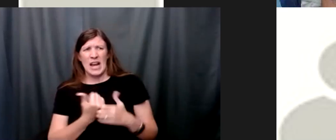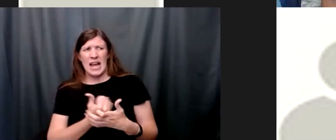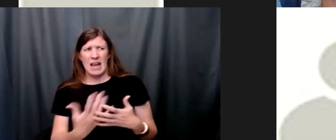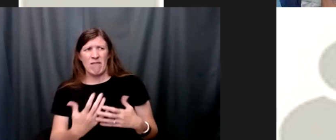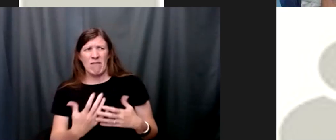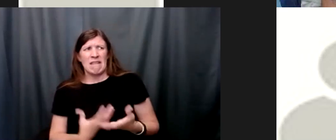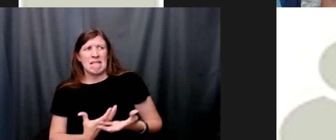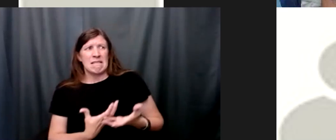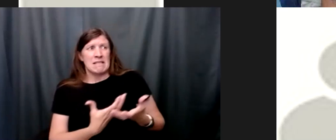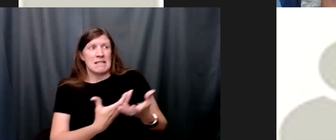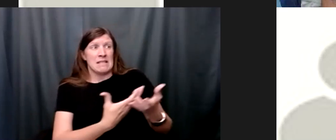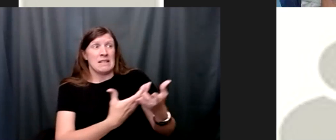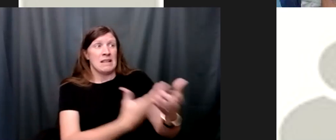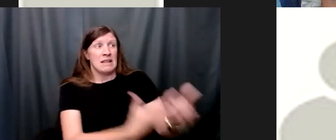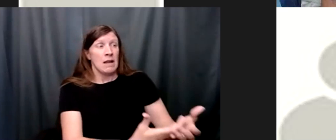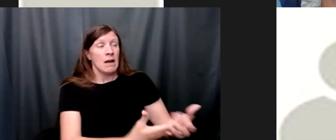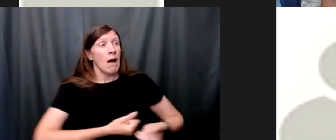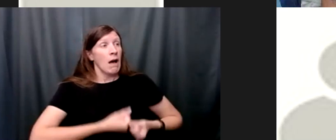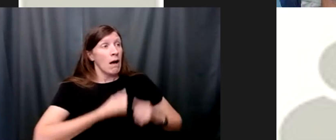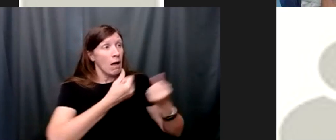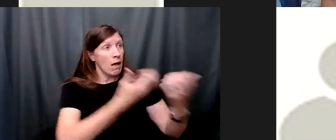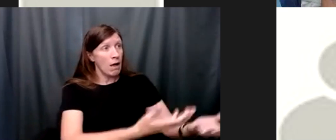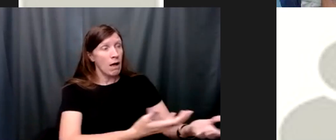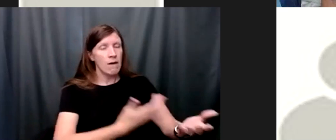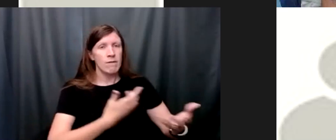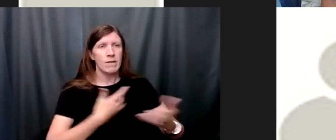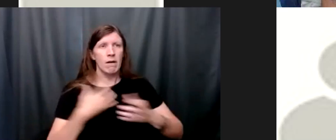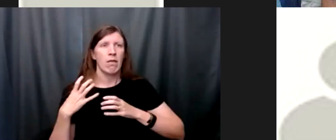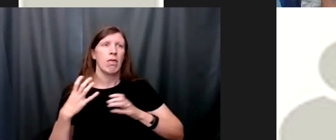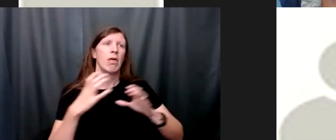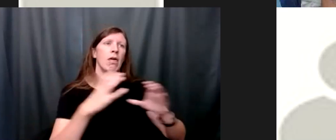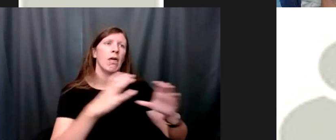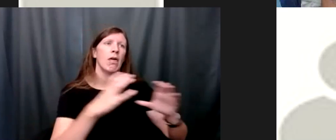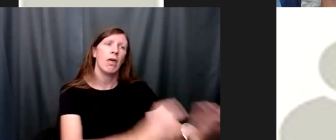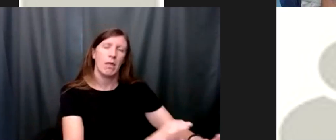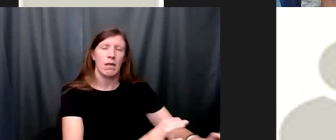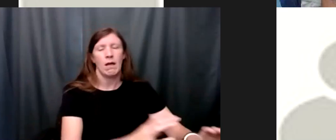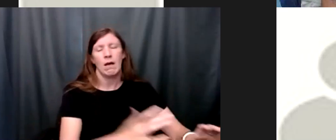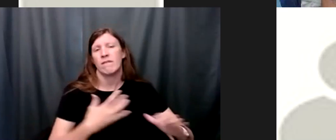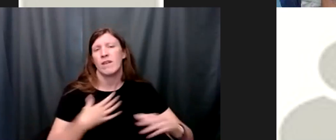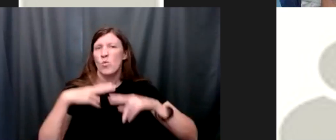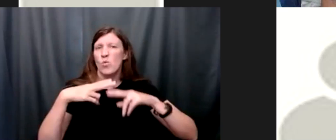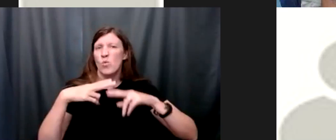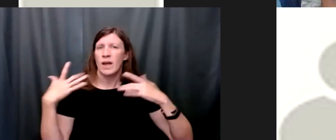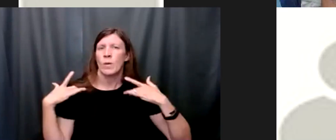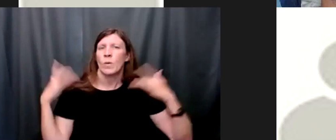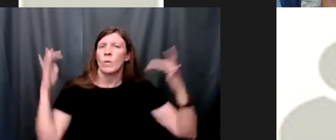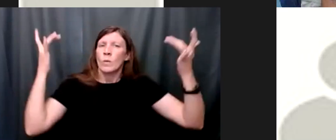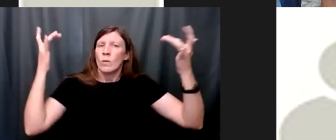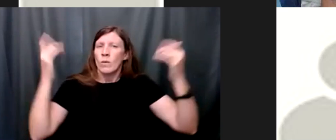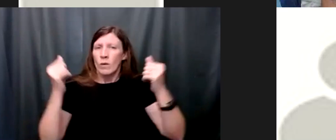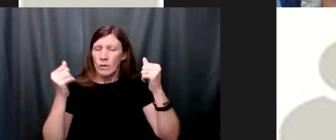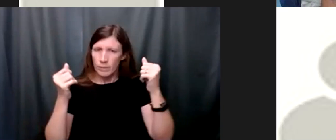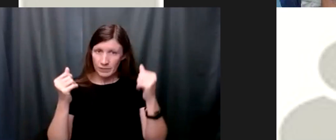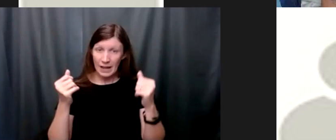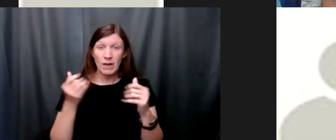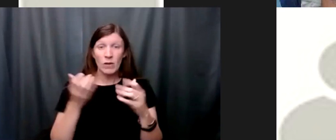the end of that experience i felt so free it was like a weight had been lifted off of me as i was going through this with